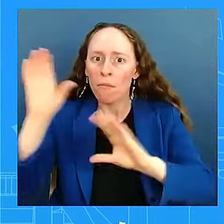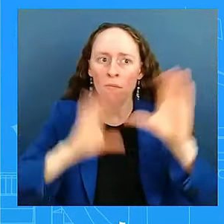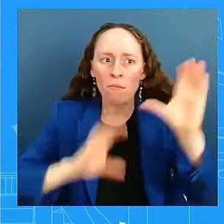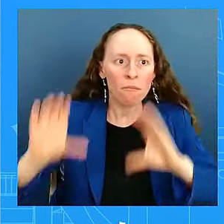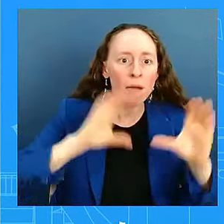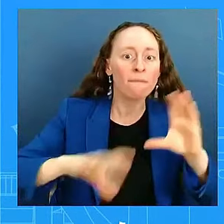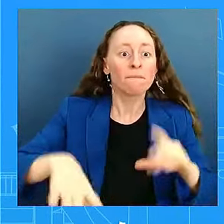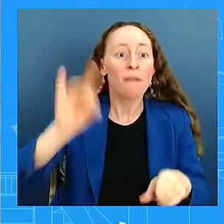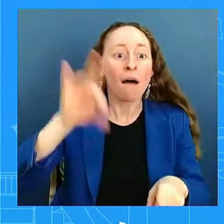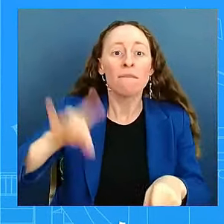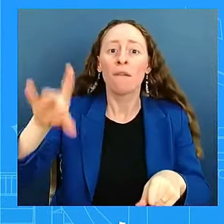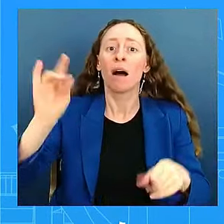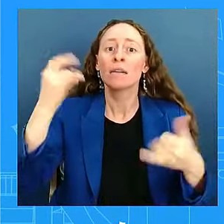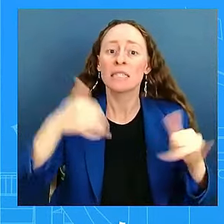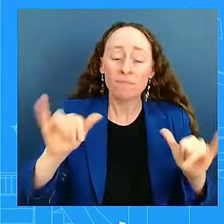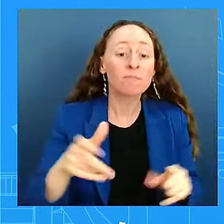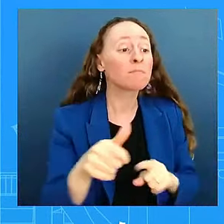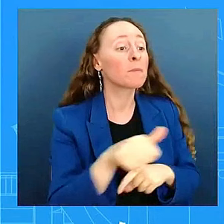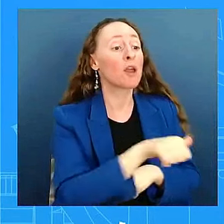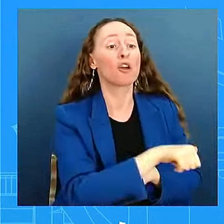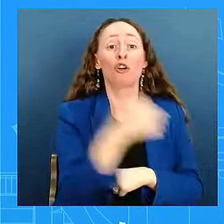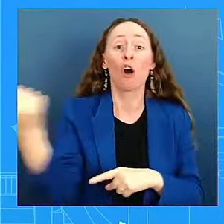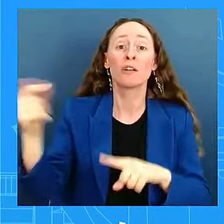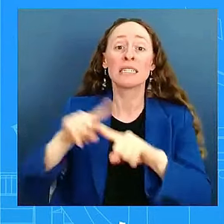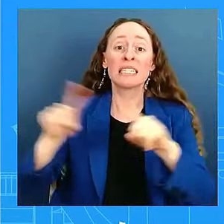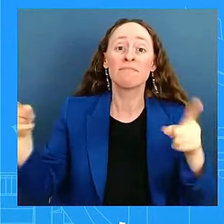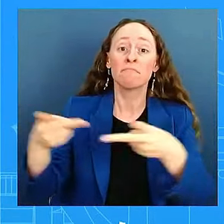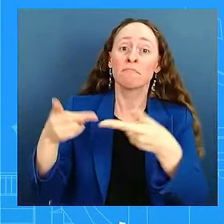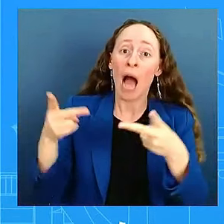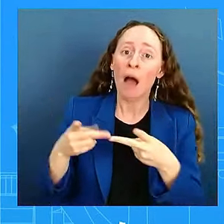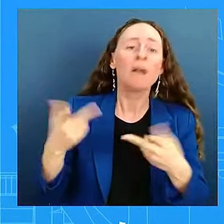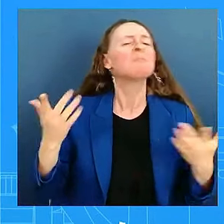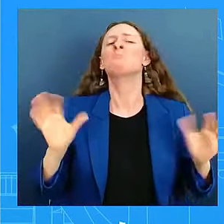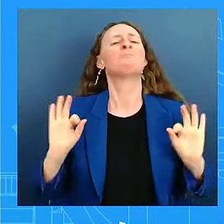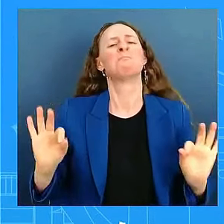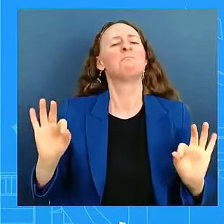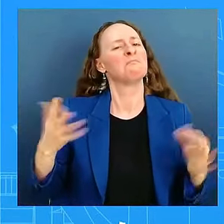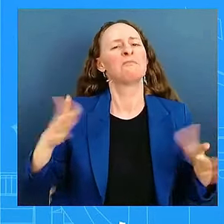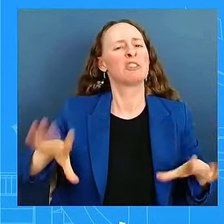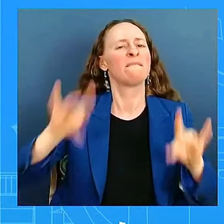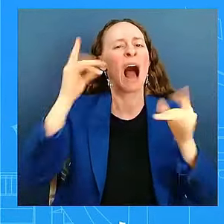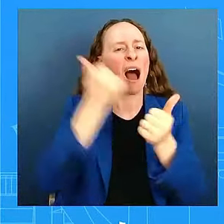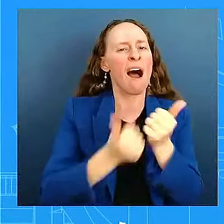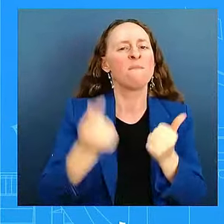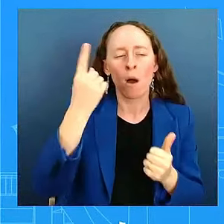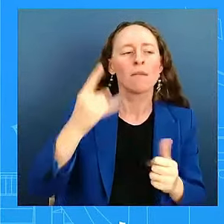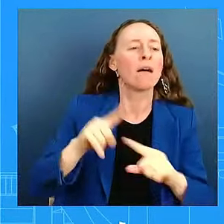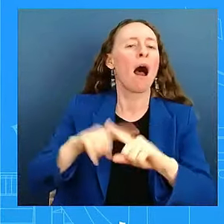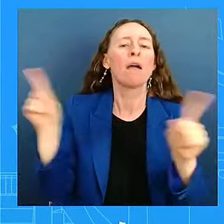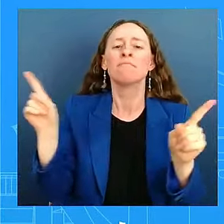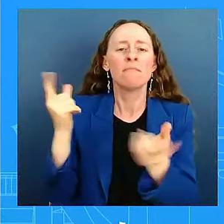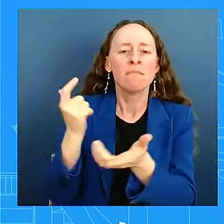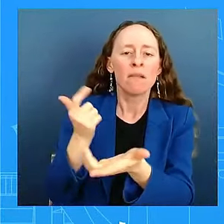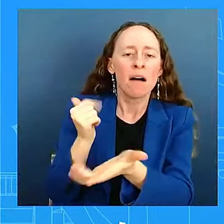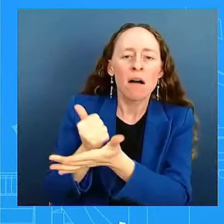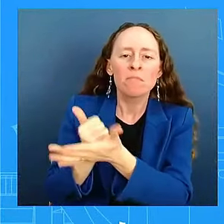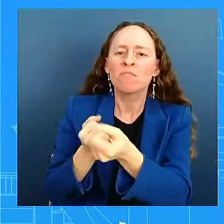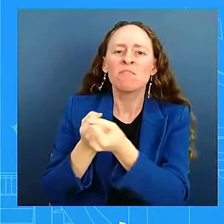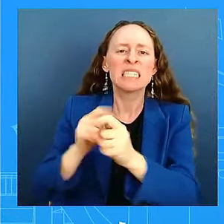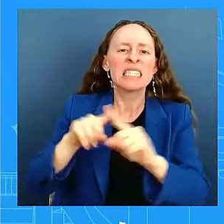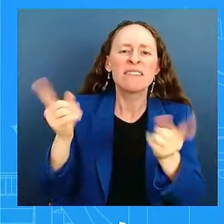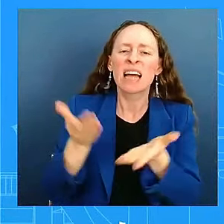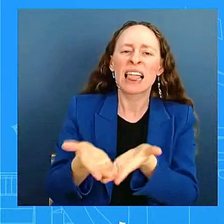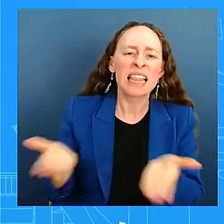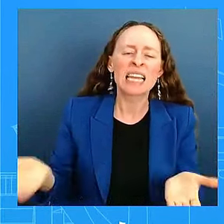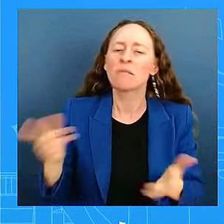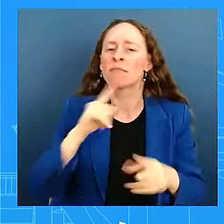we are, in fact, in the response and recovery phase. I thought I would give you some of the latest statistics based